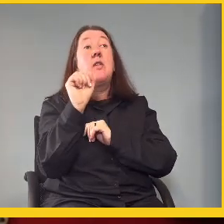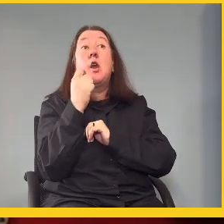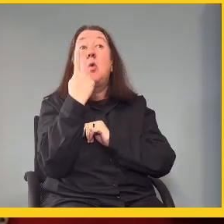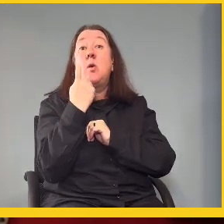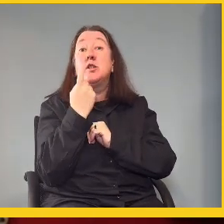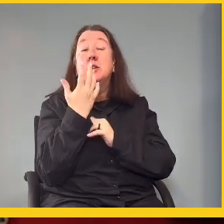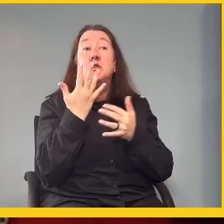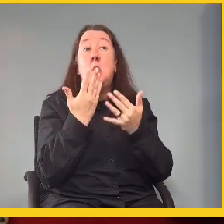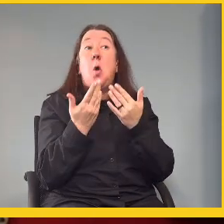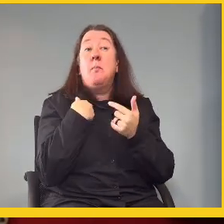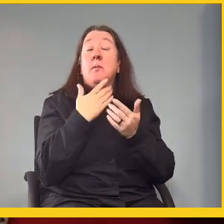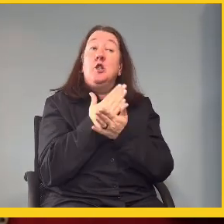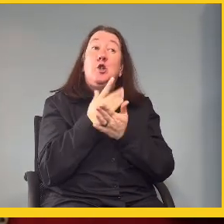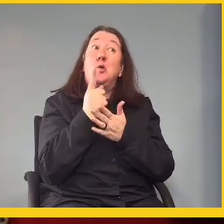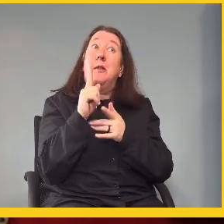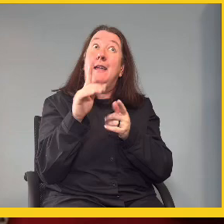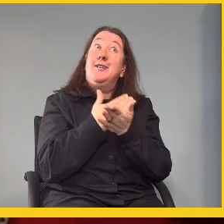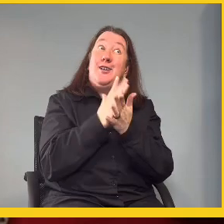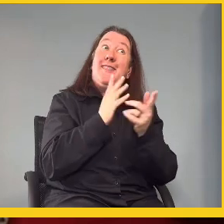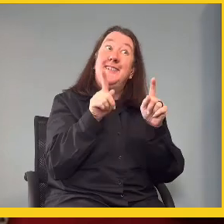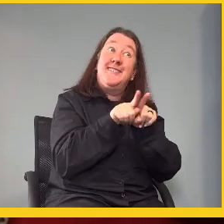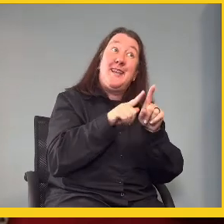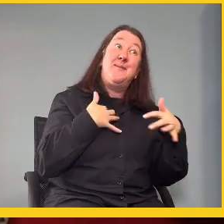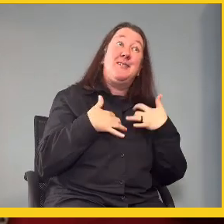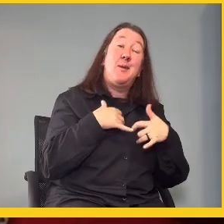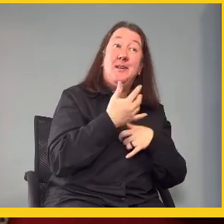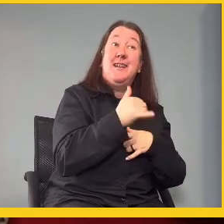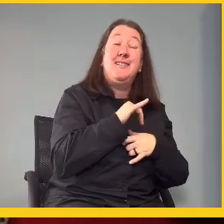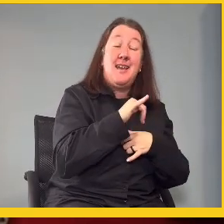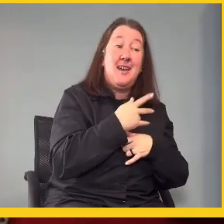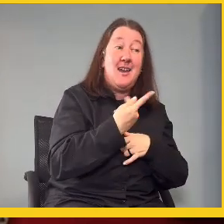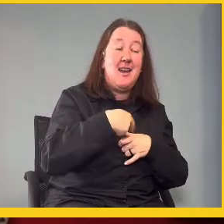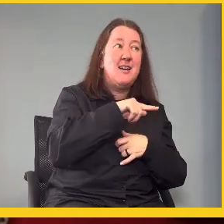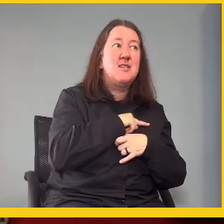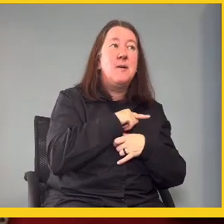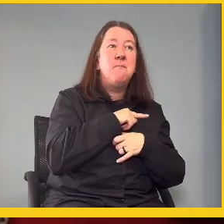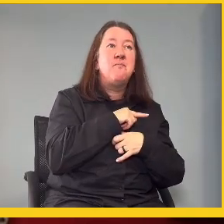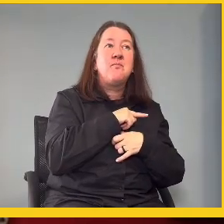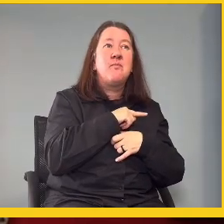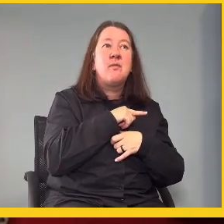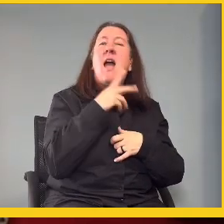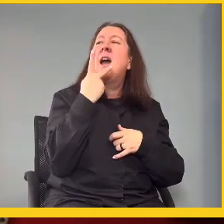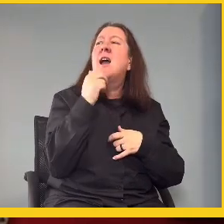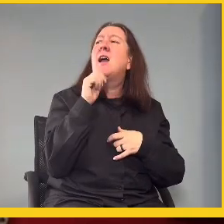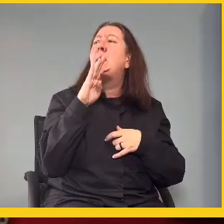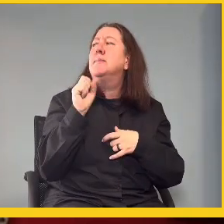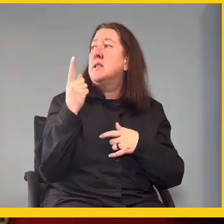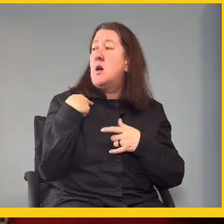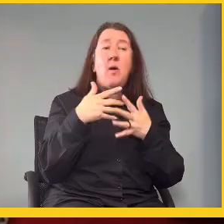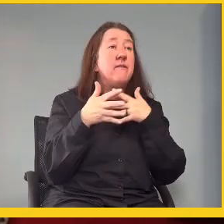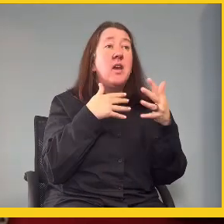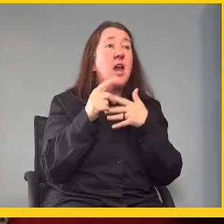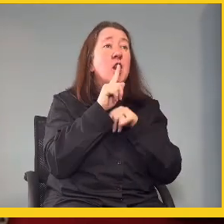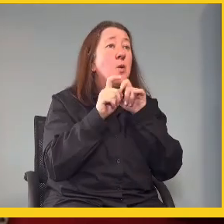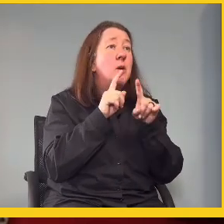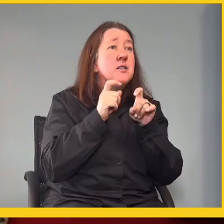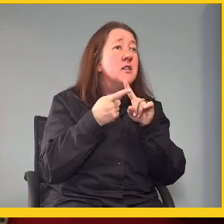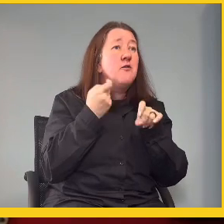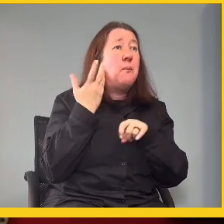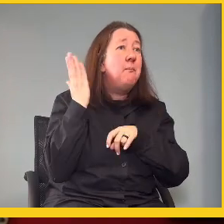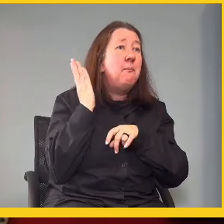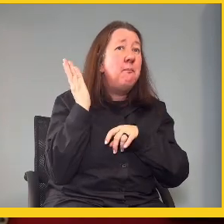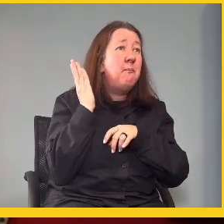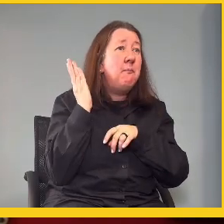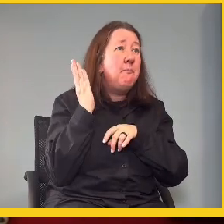I'm pretty sure they also share the very same excitement as you and I. Okay. So, Gabza, do you have any questions from, you know,